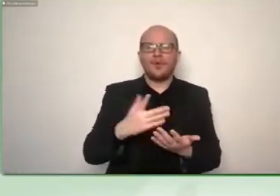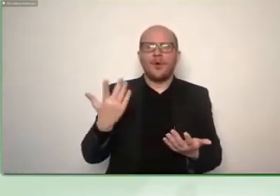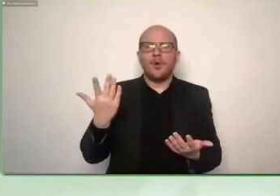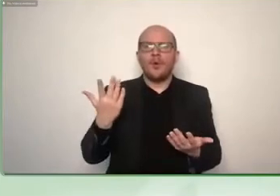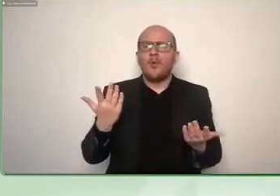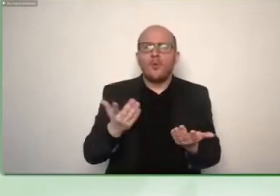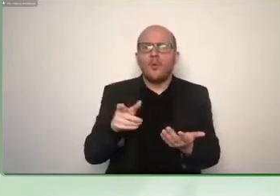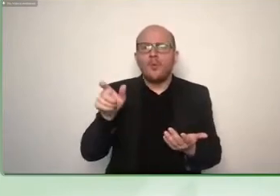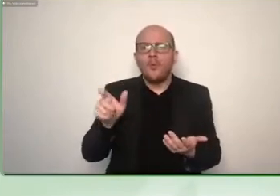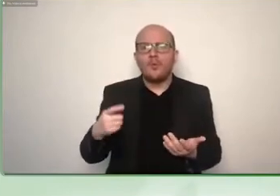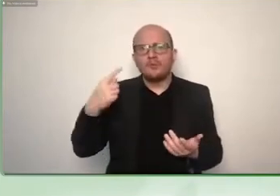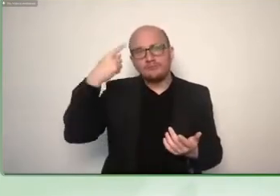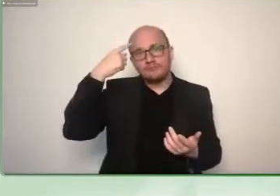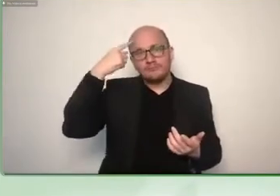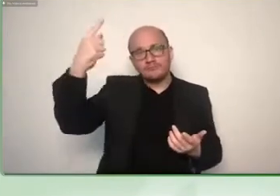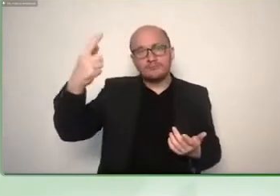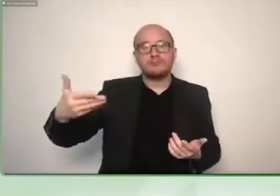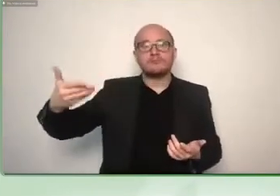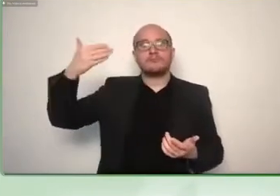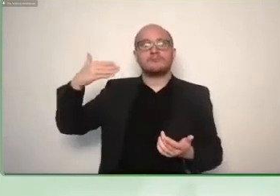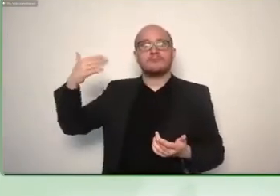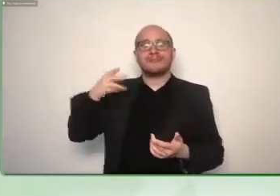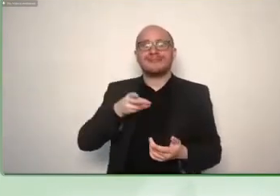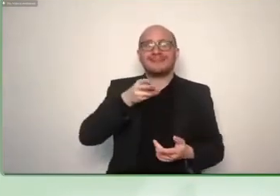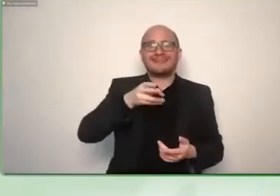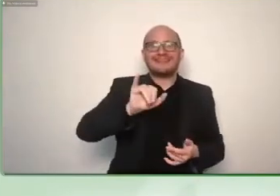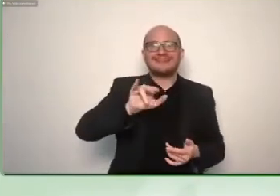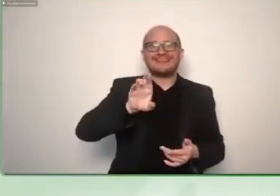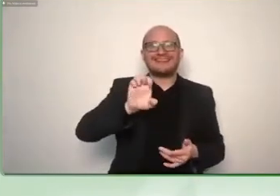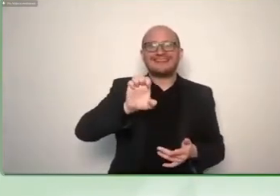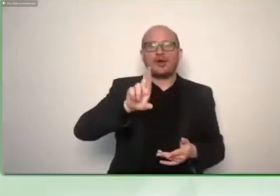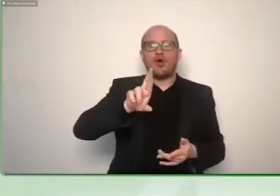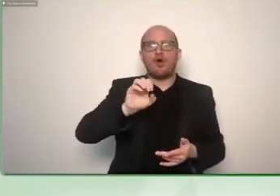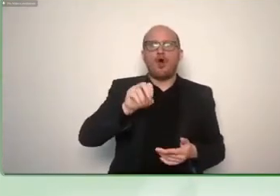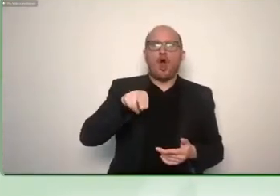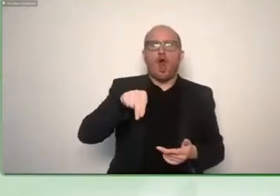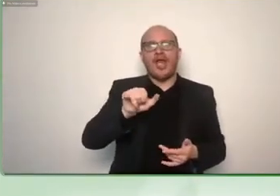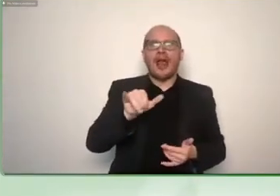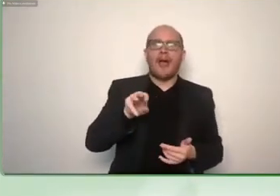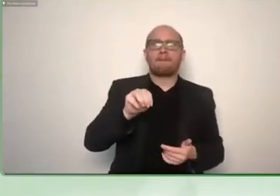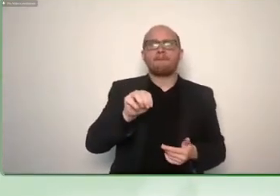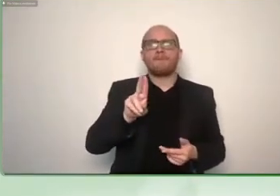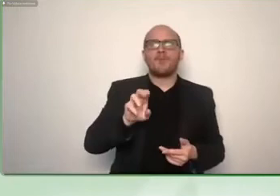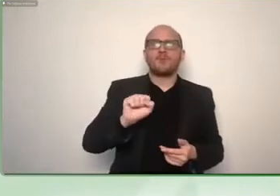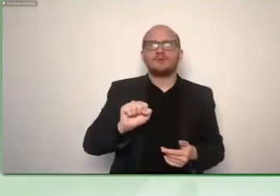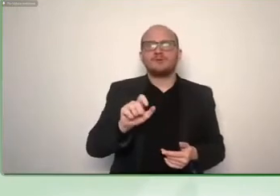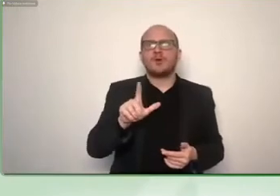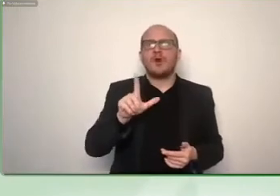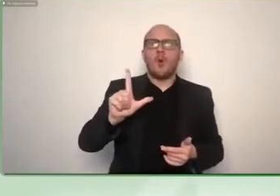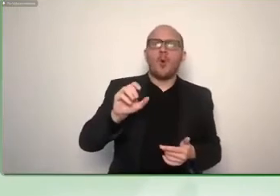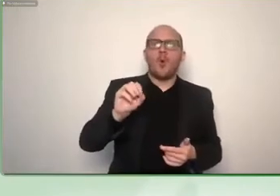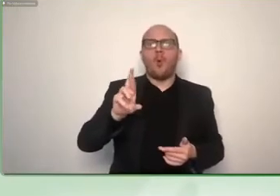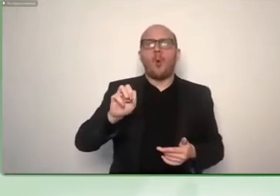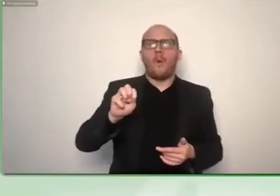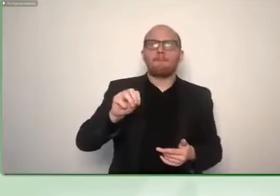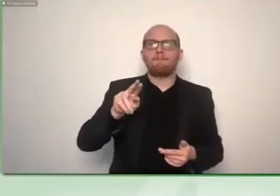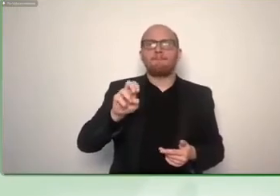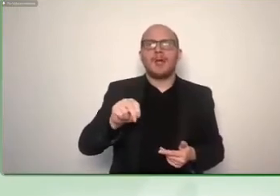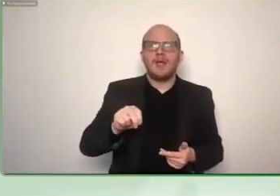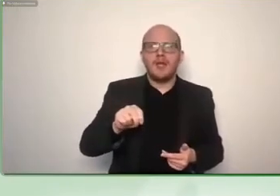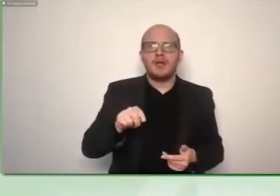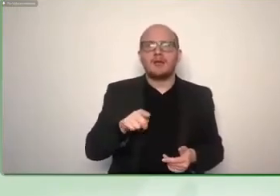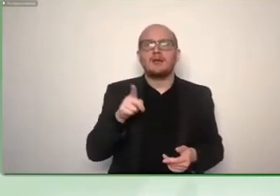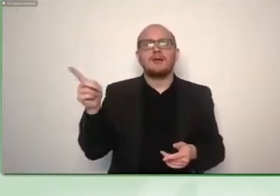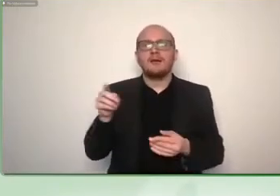just practiced practiced it with his family um and only after he died i heard um that he um that it was